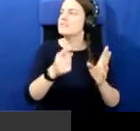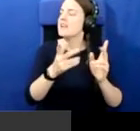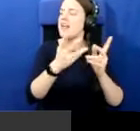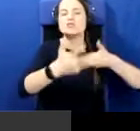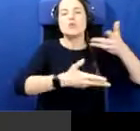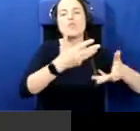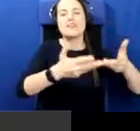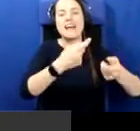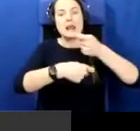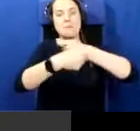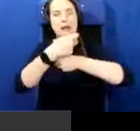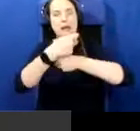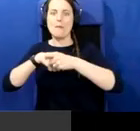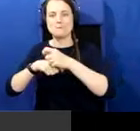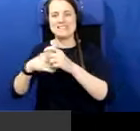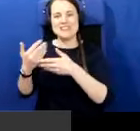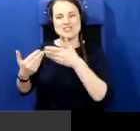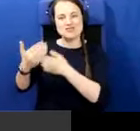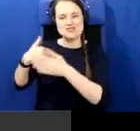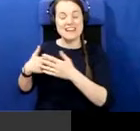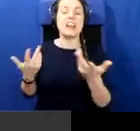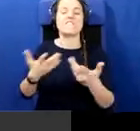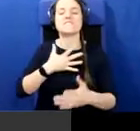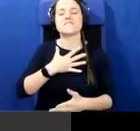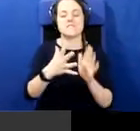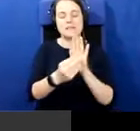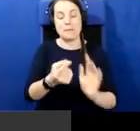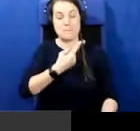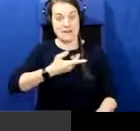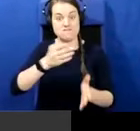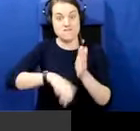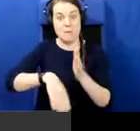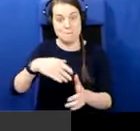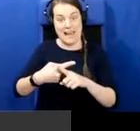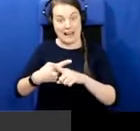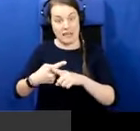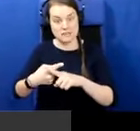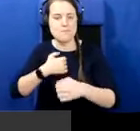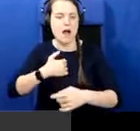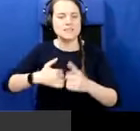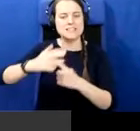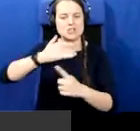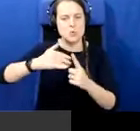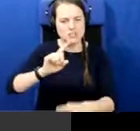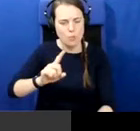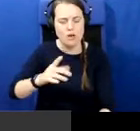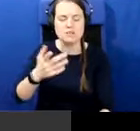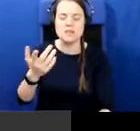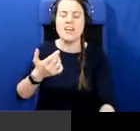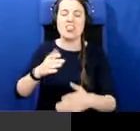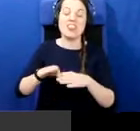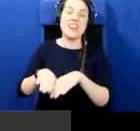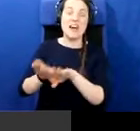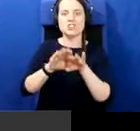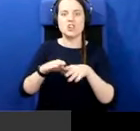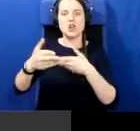take my, if I take I'm English born, if I take my, the situation, you know, the national story is